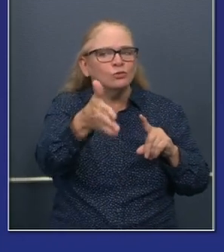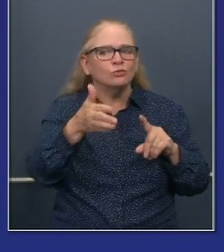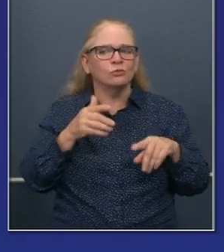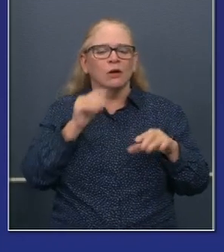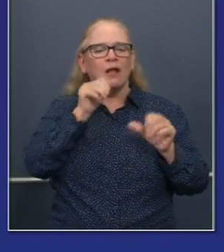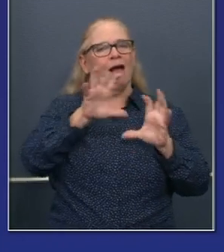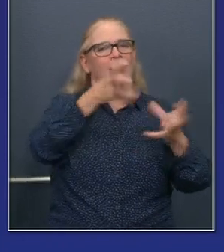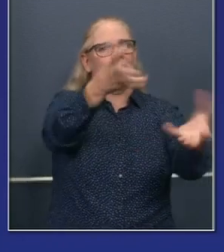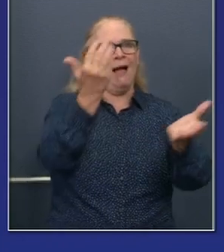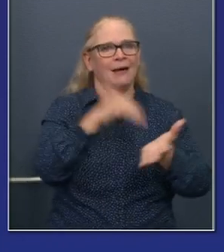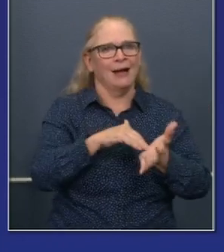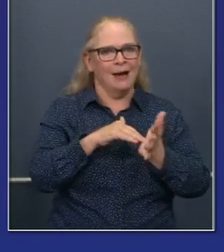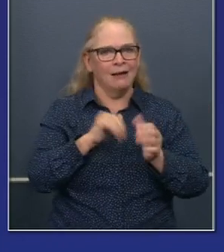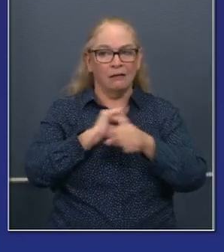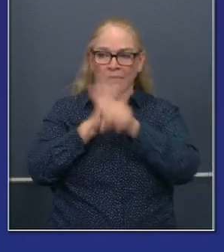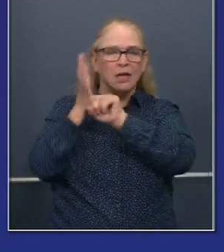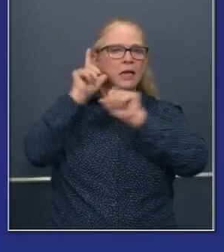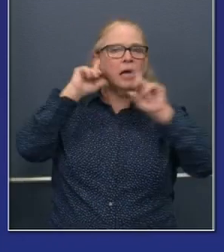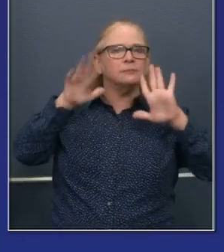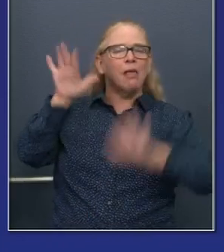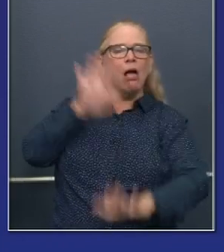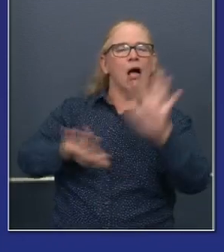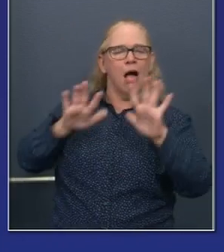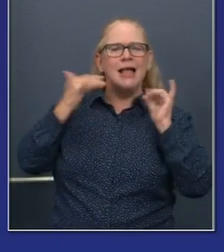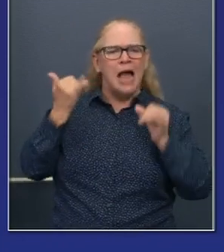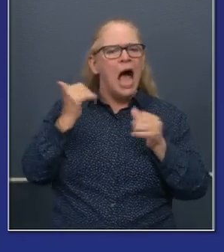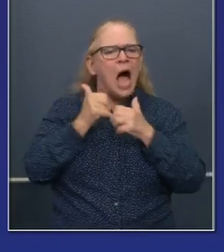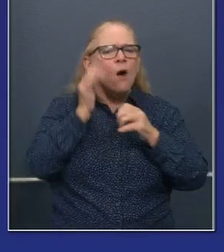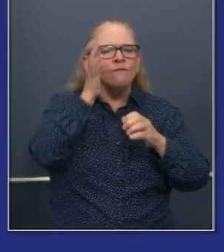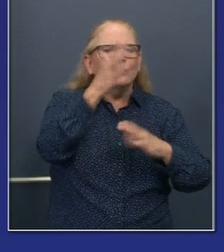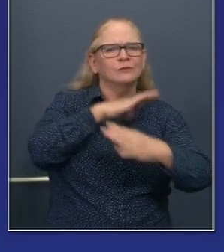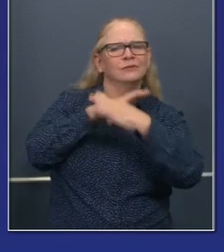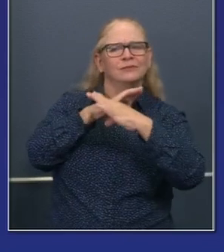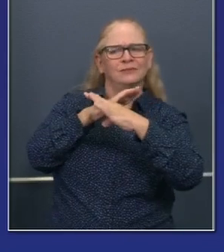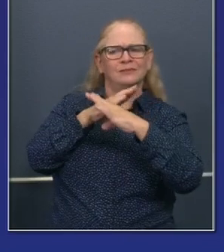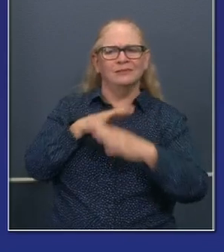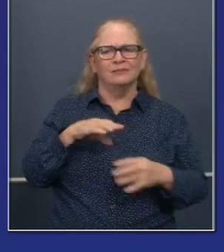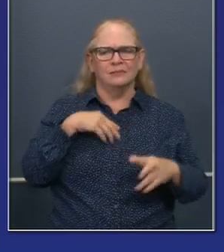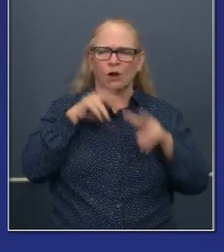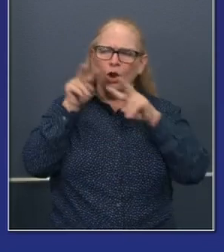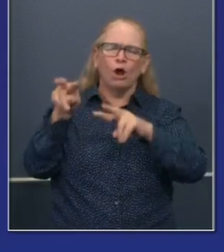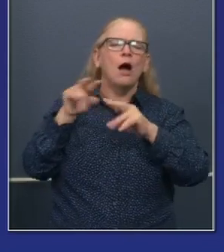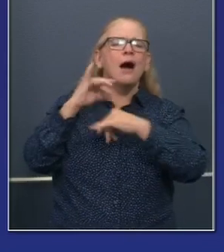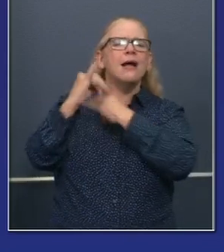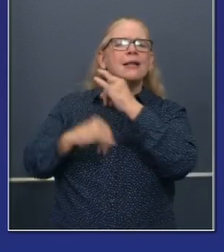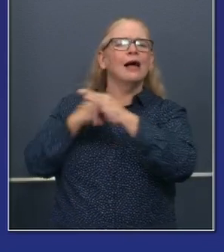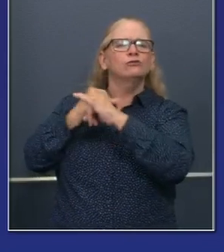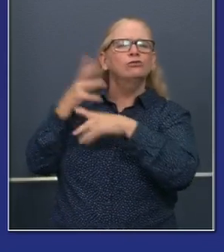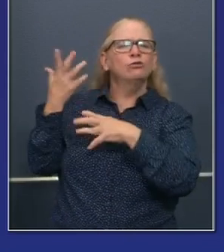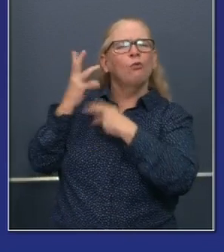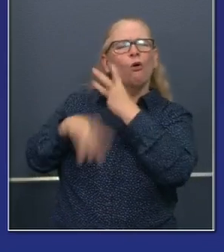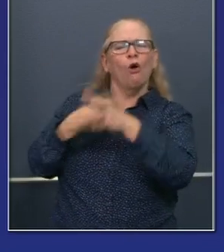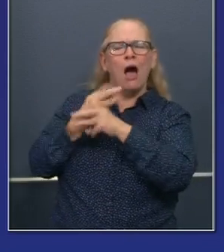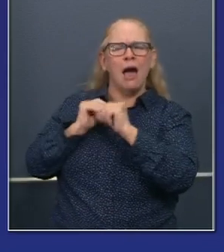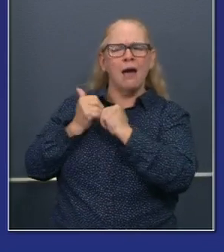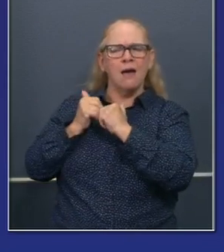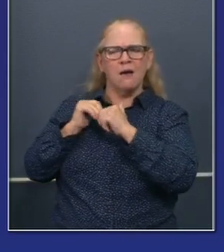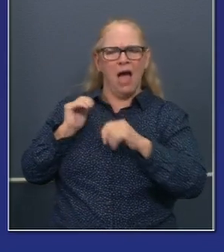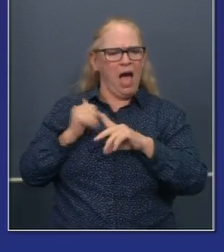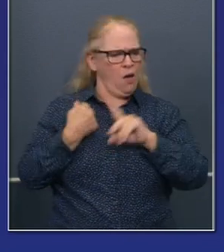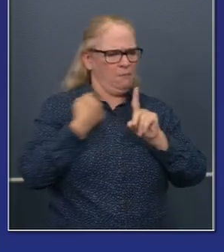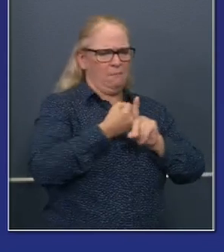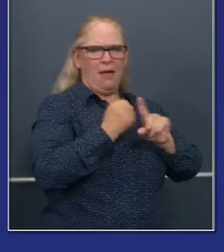and globalization, demographic trend lines and the like, the plumbing fundamentally of our economy radically shifting